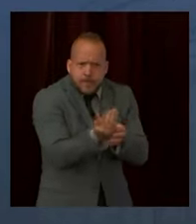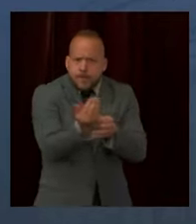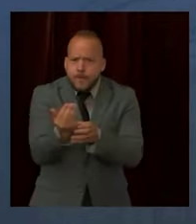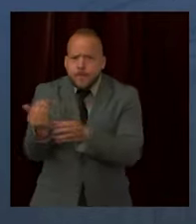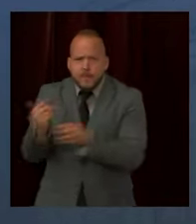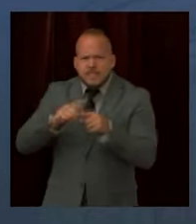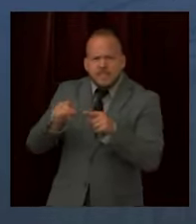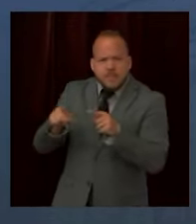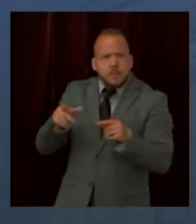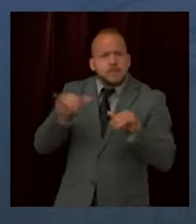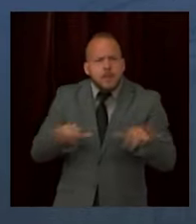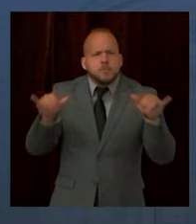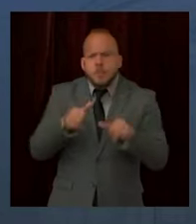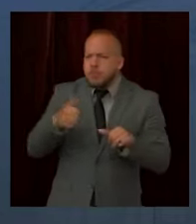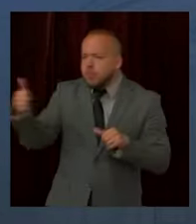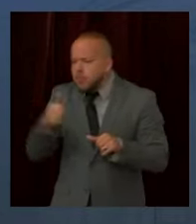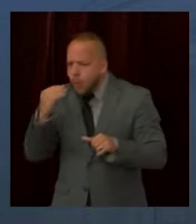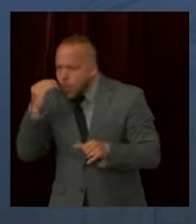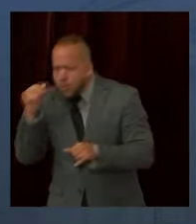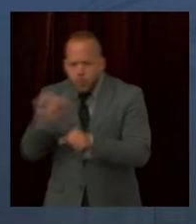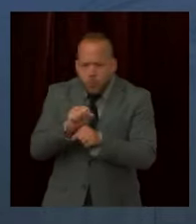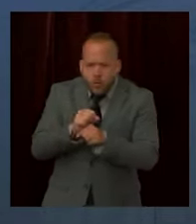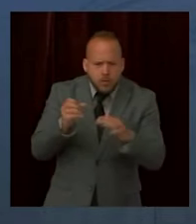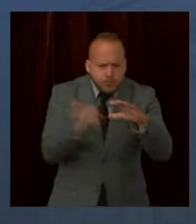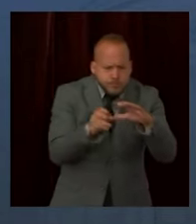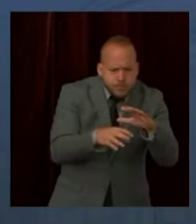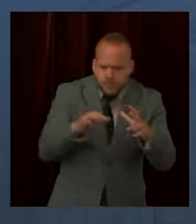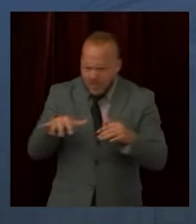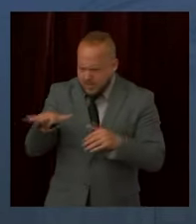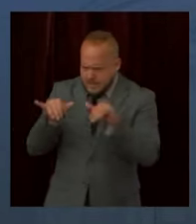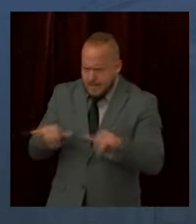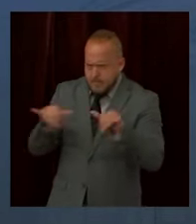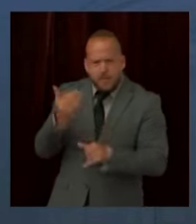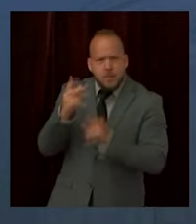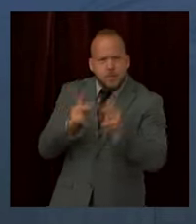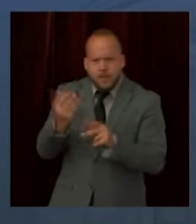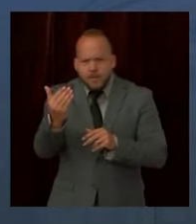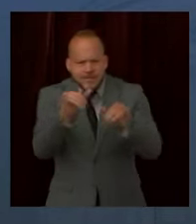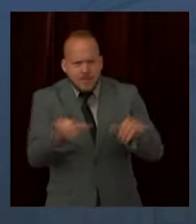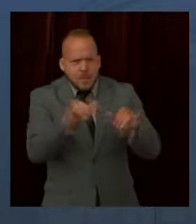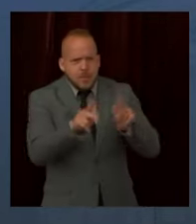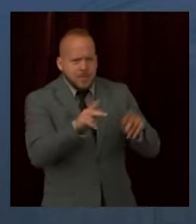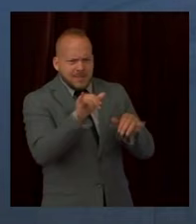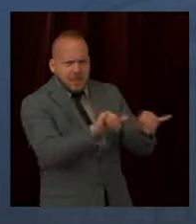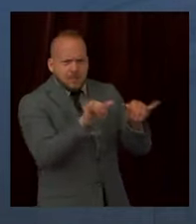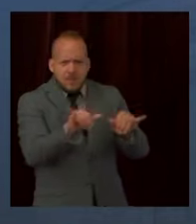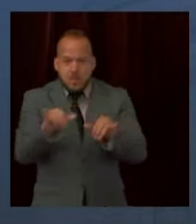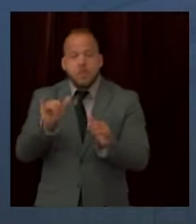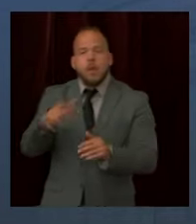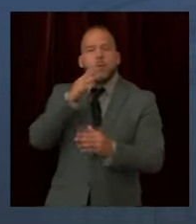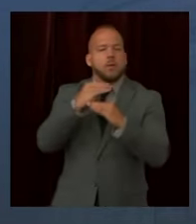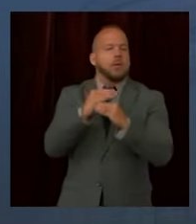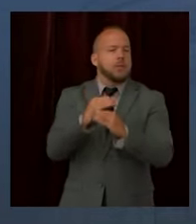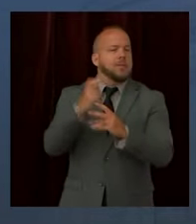adhered to properly, can tremendously reduce the risk to agricultural workers because they're only exposed to a smaller